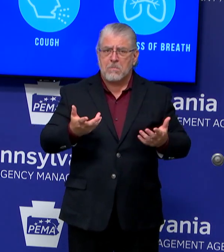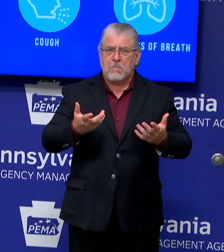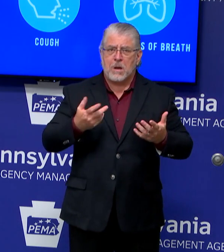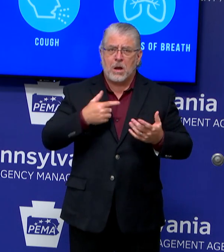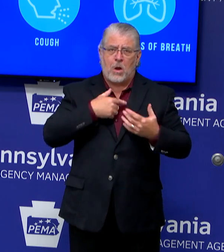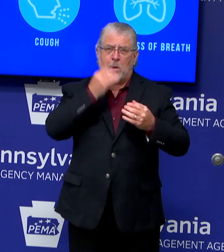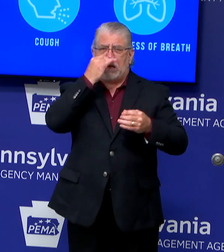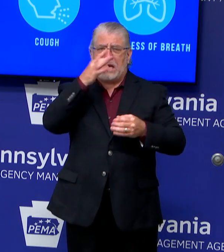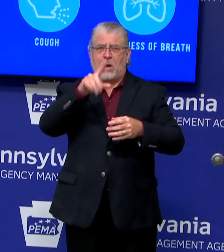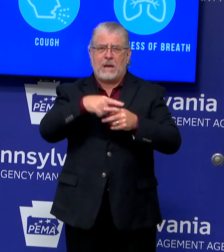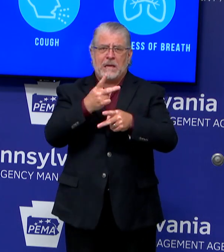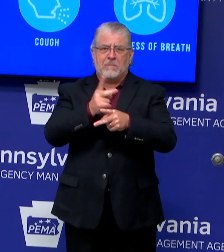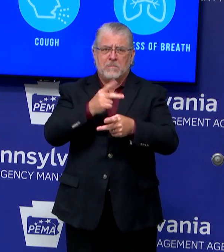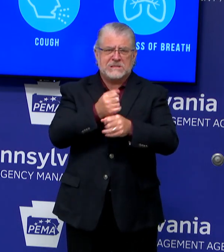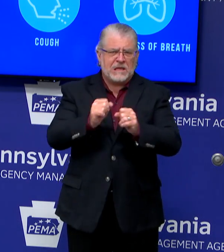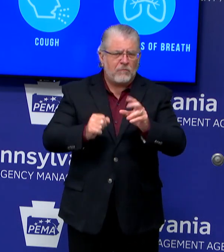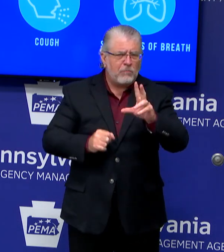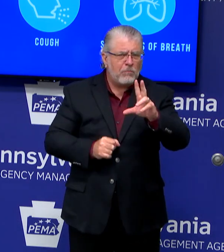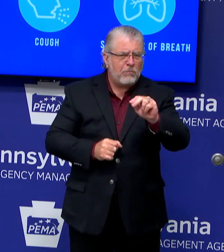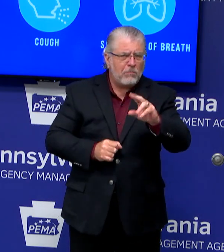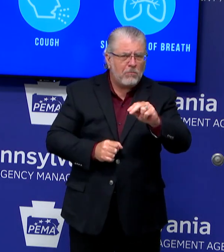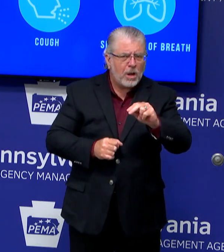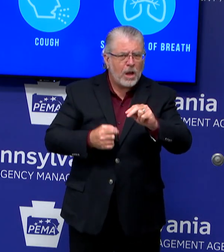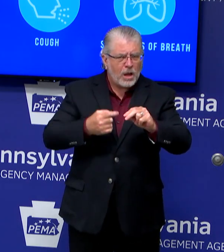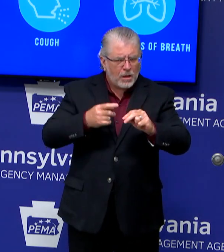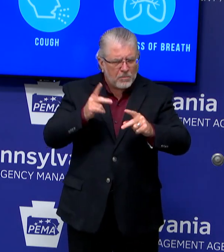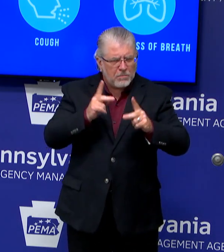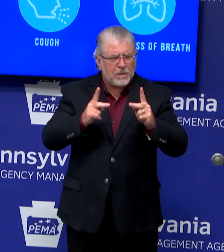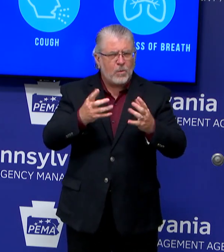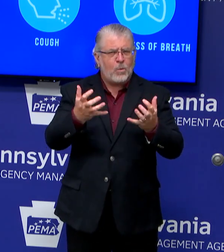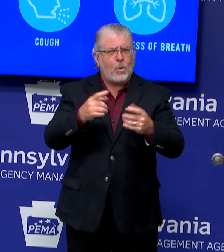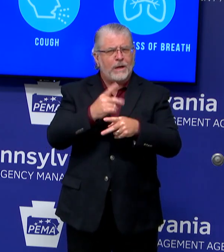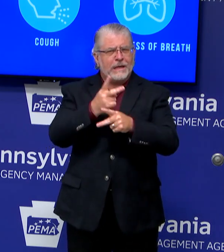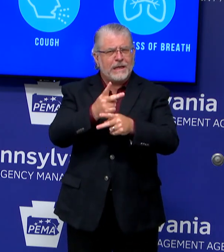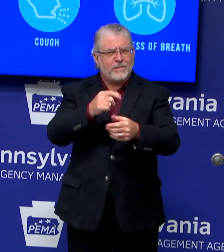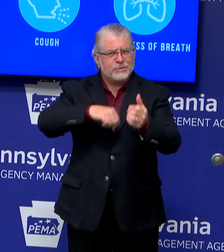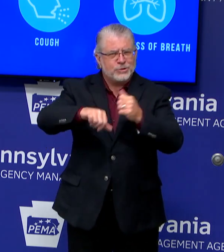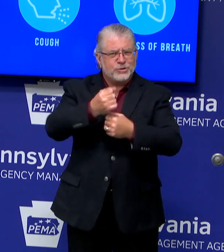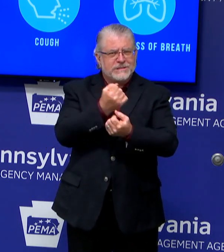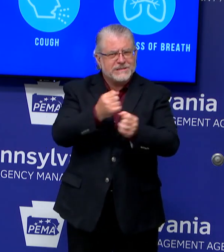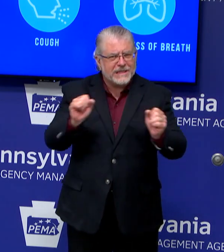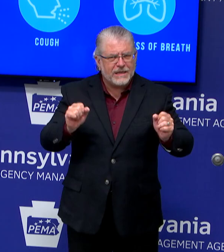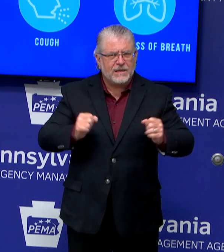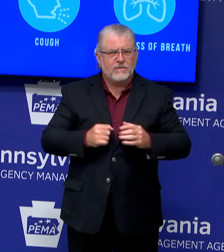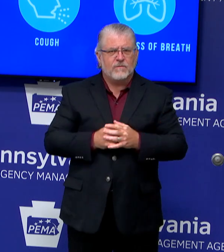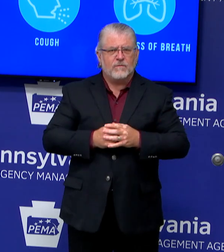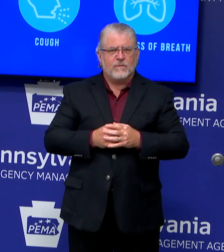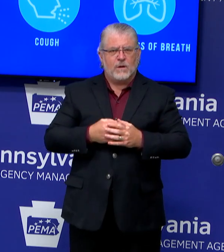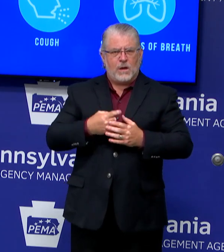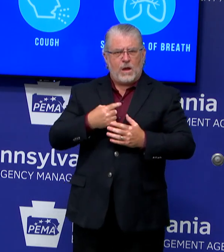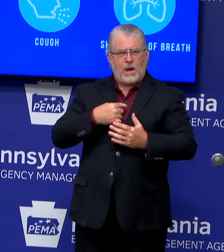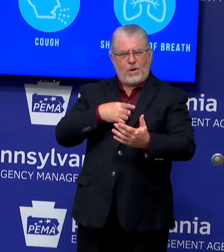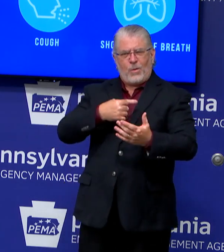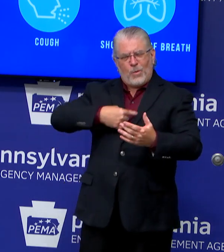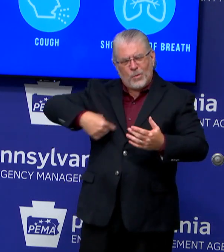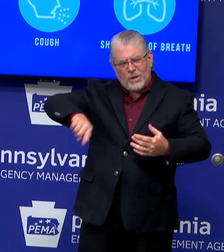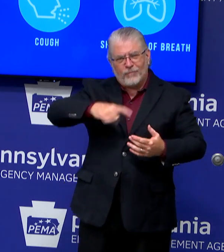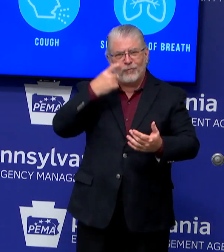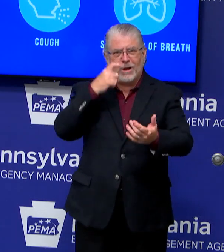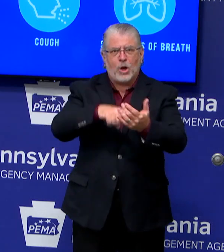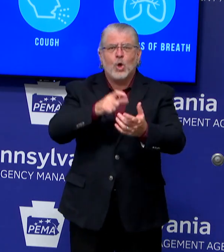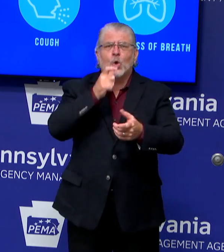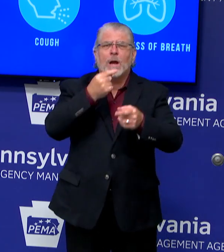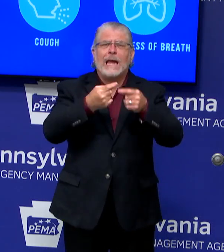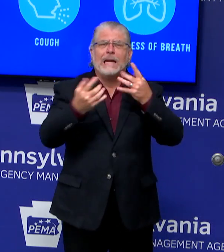safe. There's a real interest in trying to do this right. We recognize that the enemy out there is this virus, and we need to work